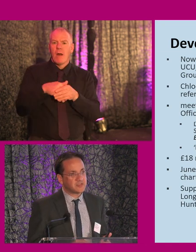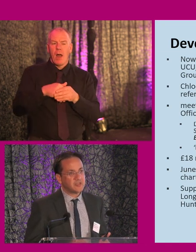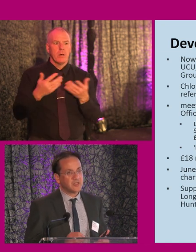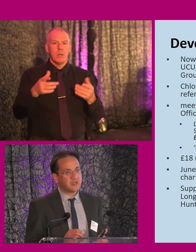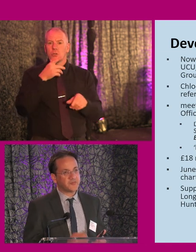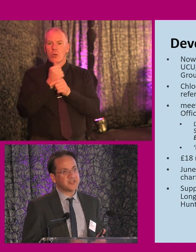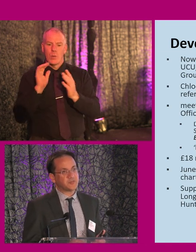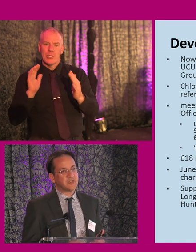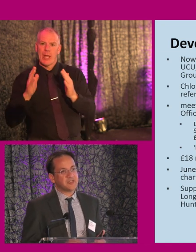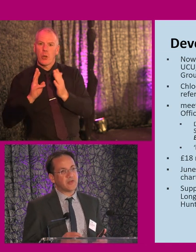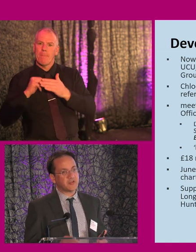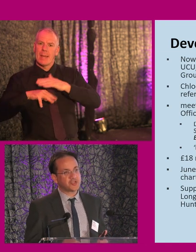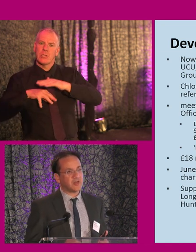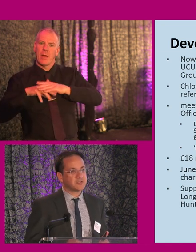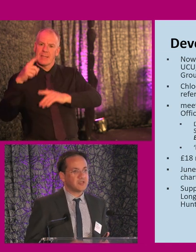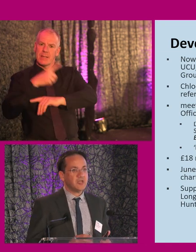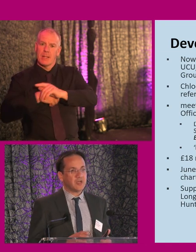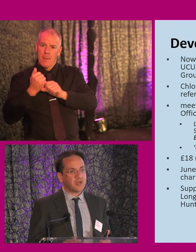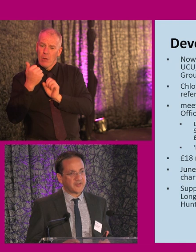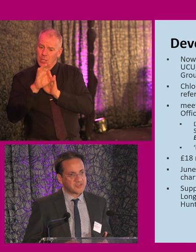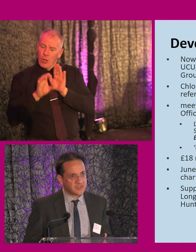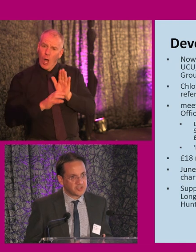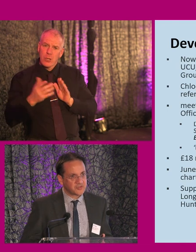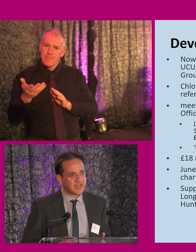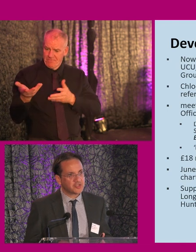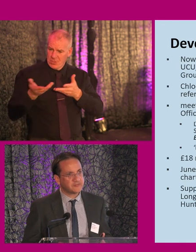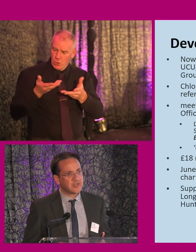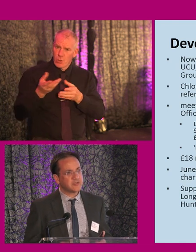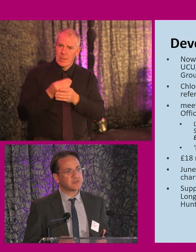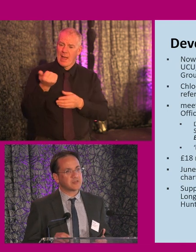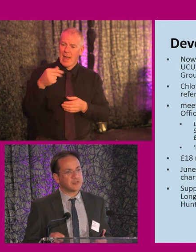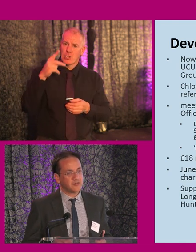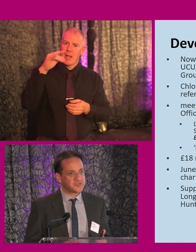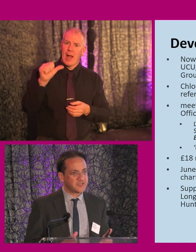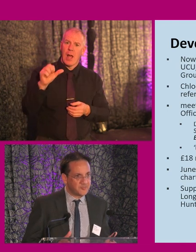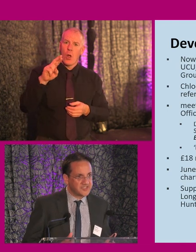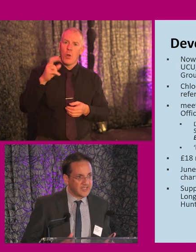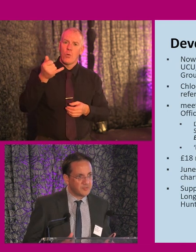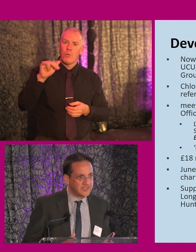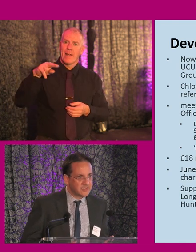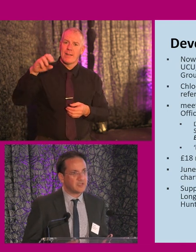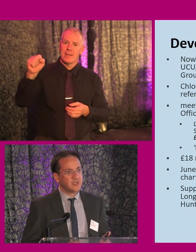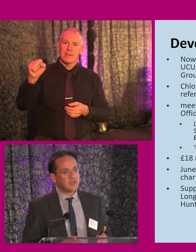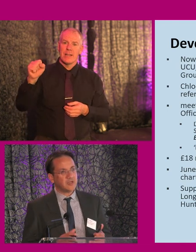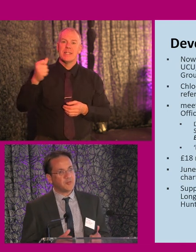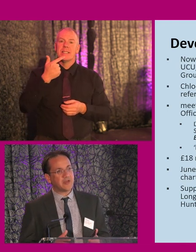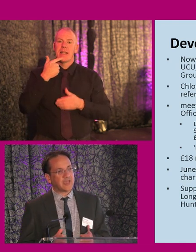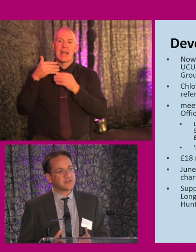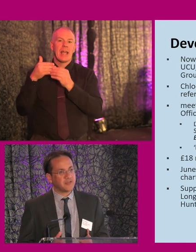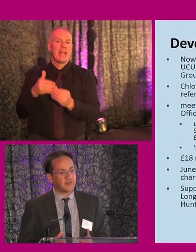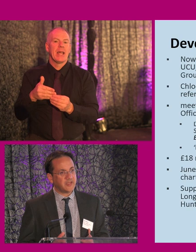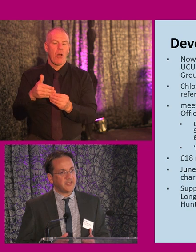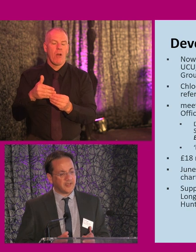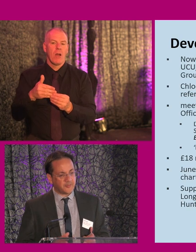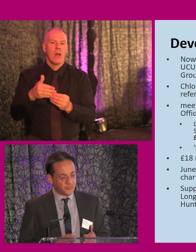Minister for Disability about the Charter. I've had discussions with Angela Rayners, who is the Deputy Labour Leader, with